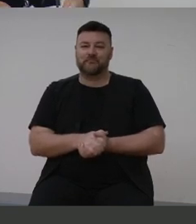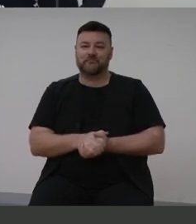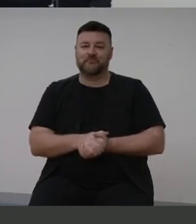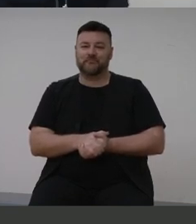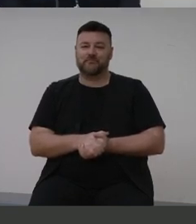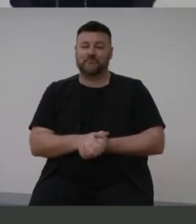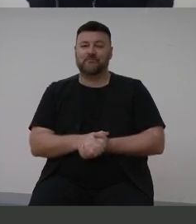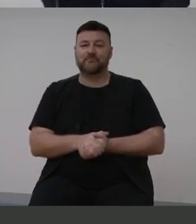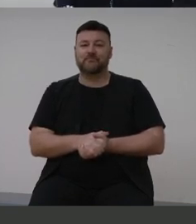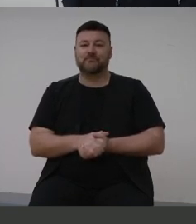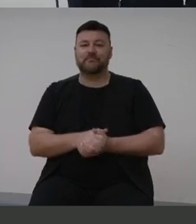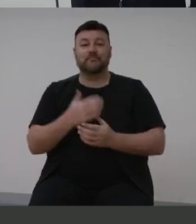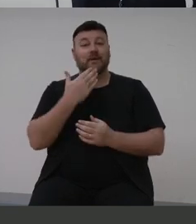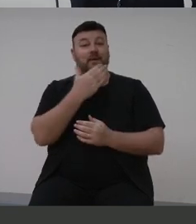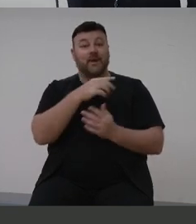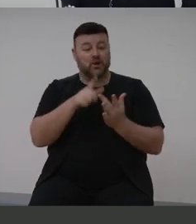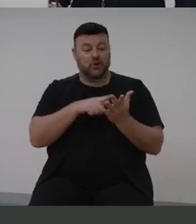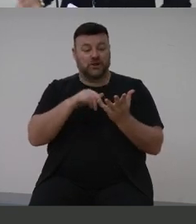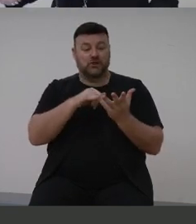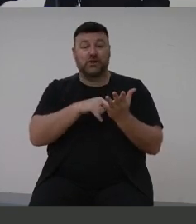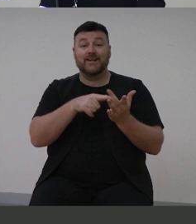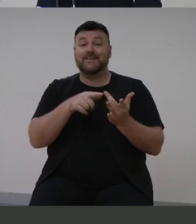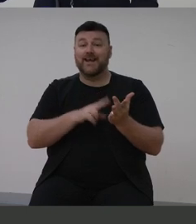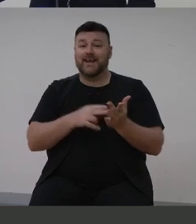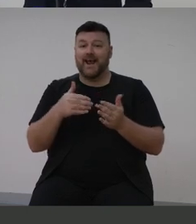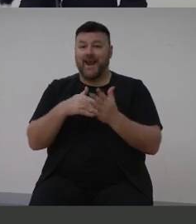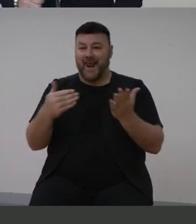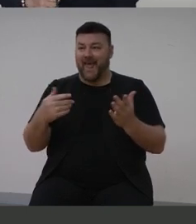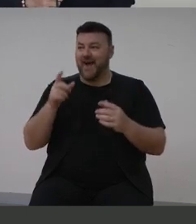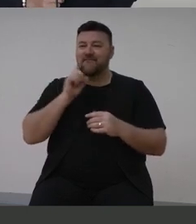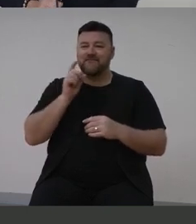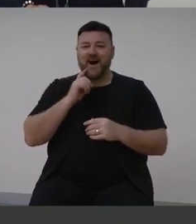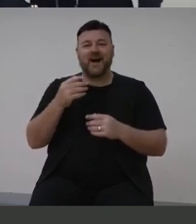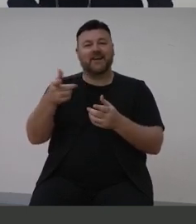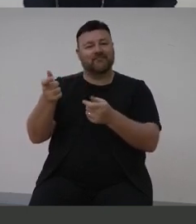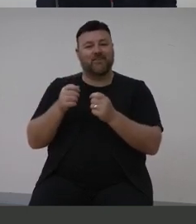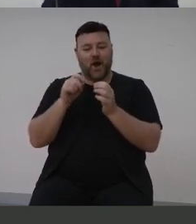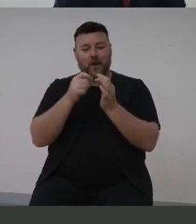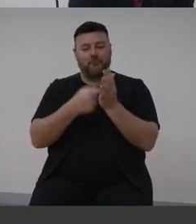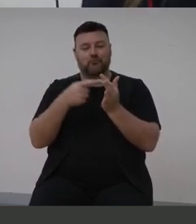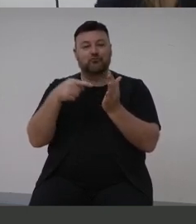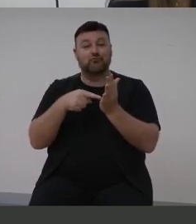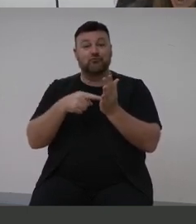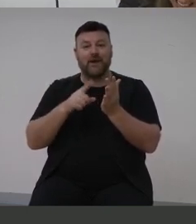Thank you to Justin. Now for the fun part. So can I invite Brett Lee up to the stand?